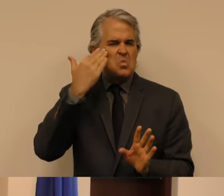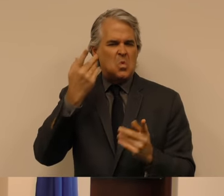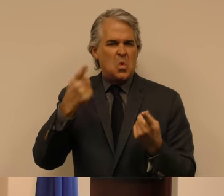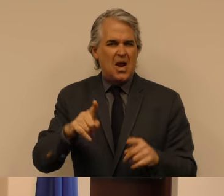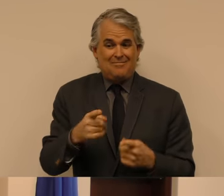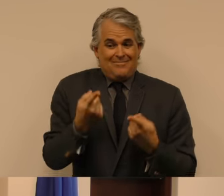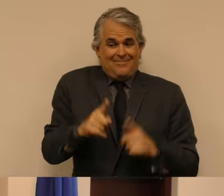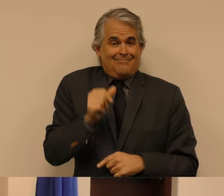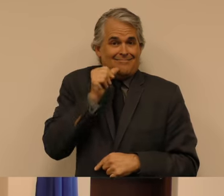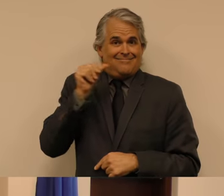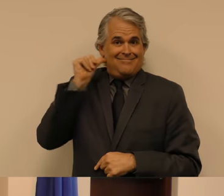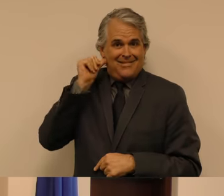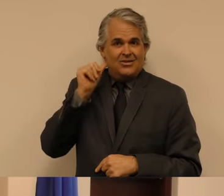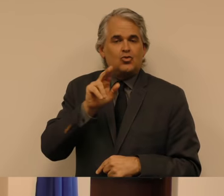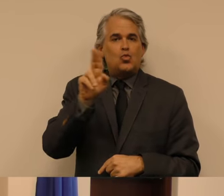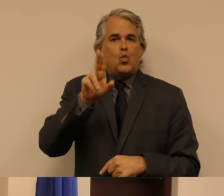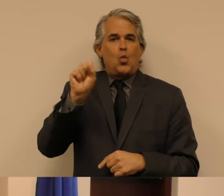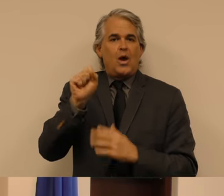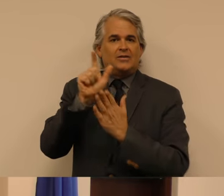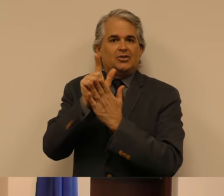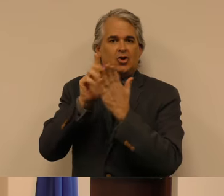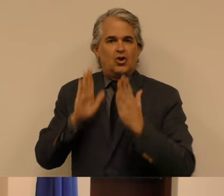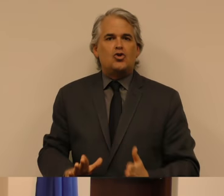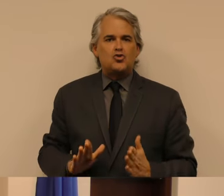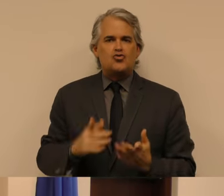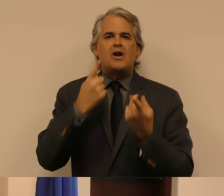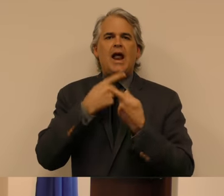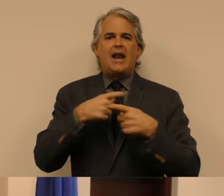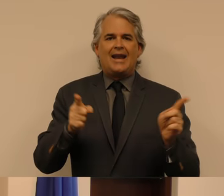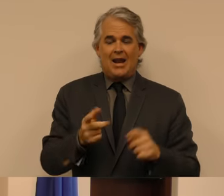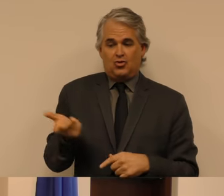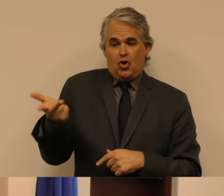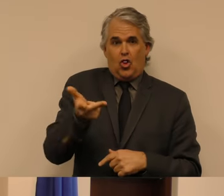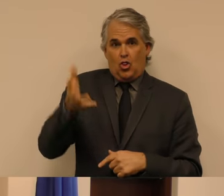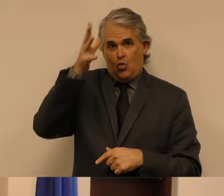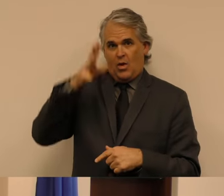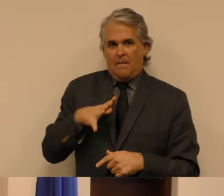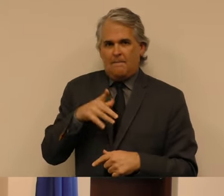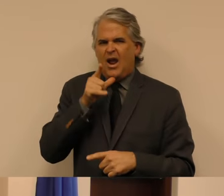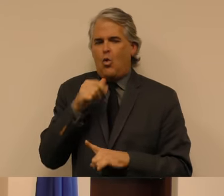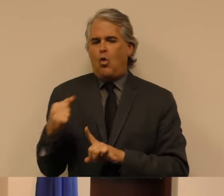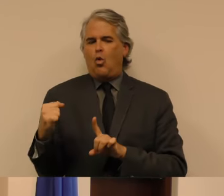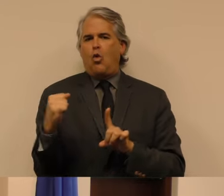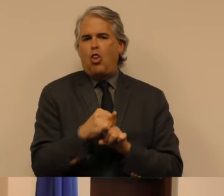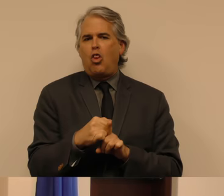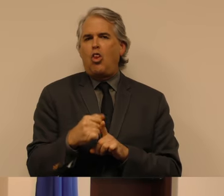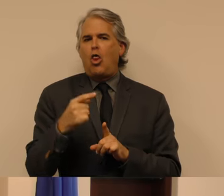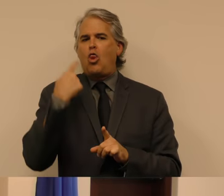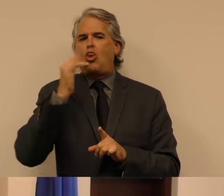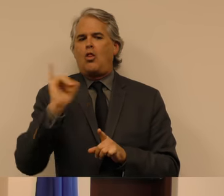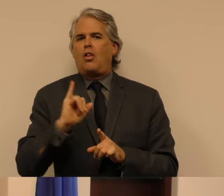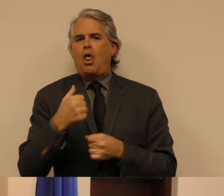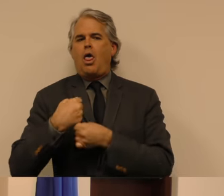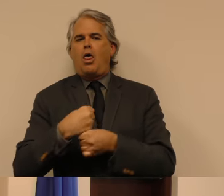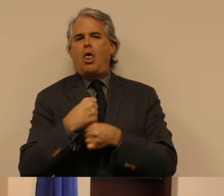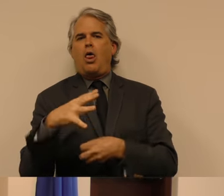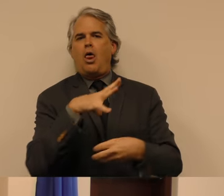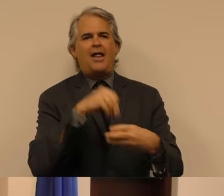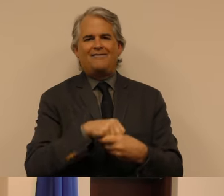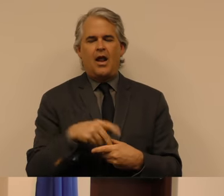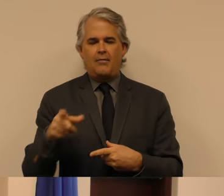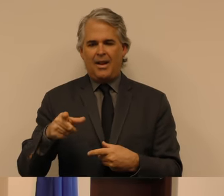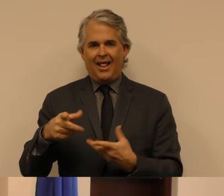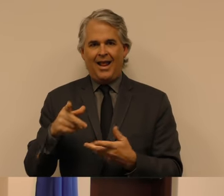announced the arrest of three men who sought to undermine the protests by throwing tear gas and Molotov cocktails